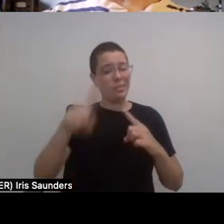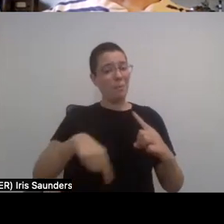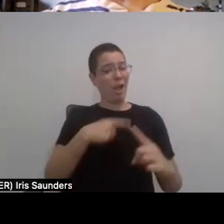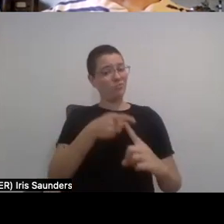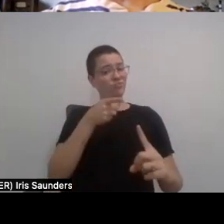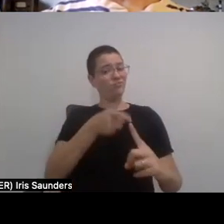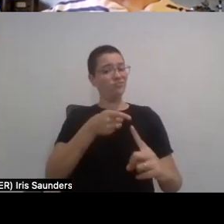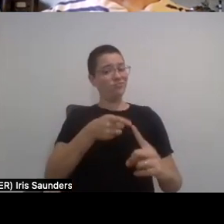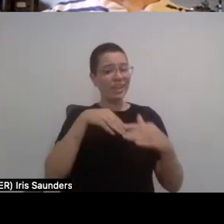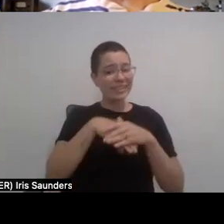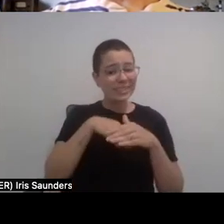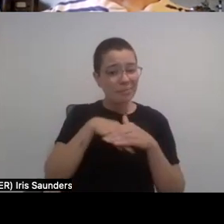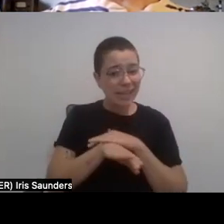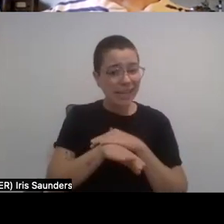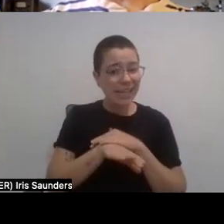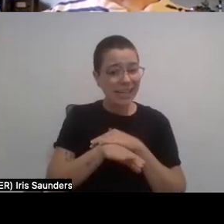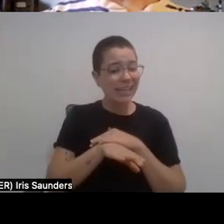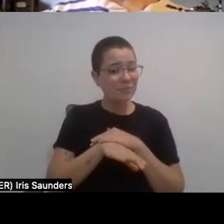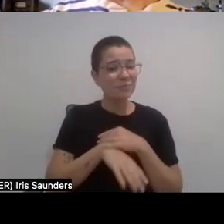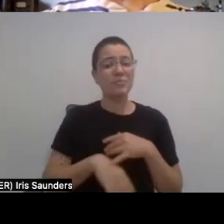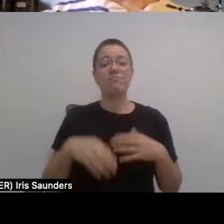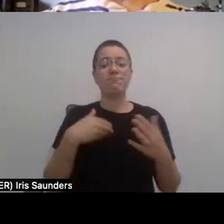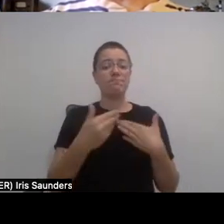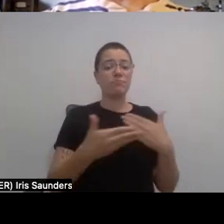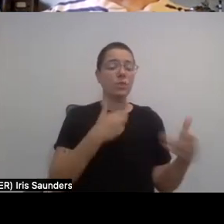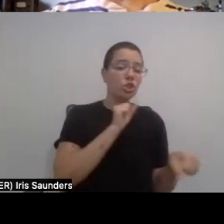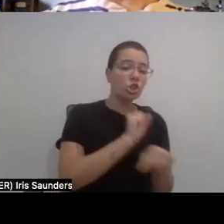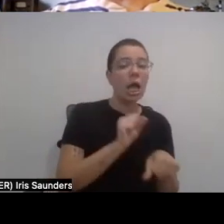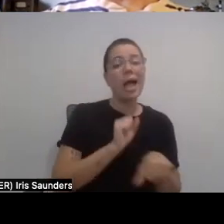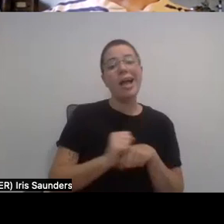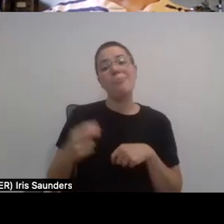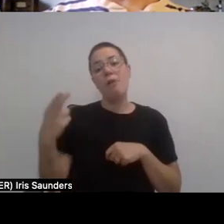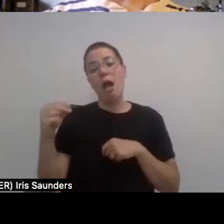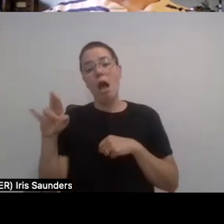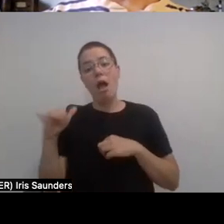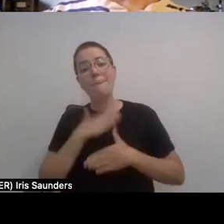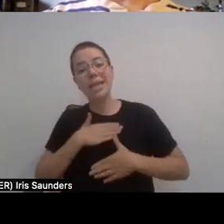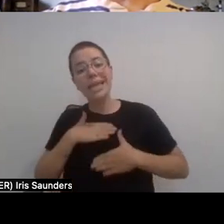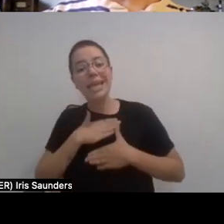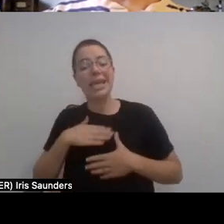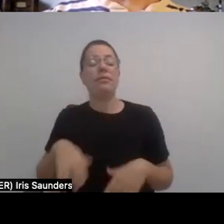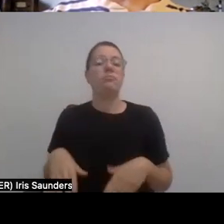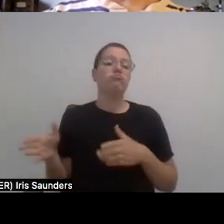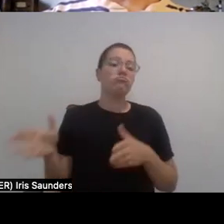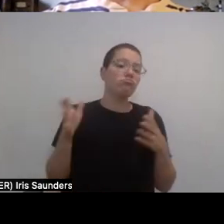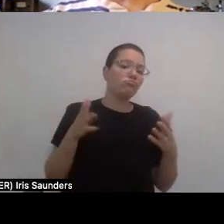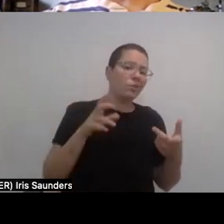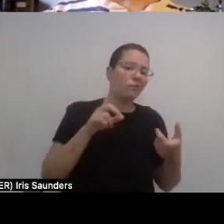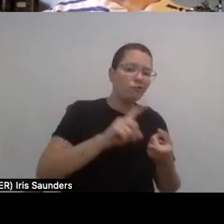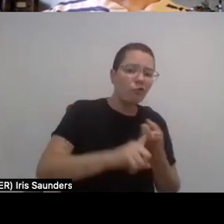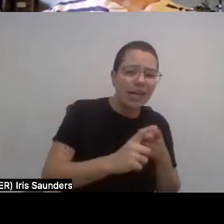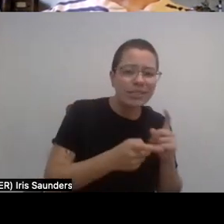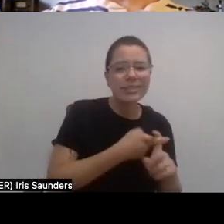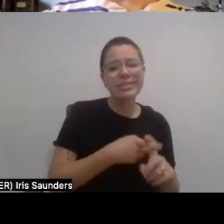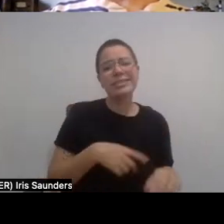of whatever it is. Whether it's a job, whether it's a hobby, whether it's, like, a friendship even.